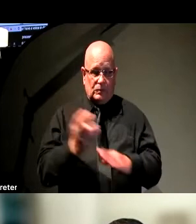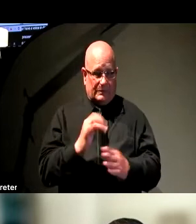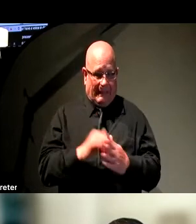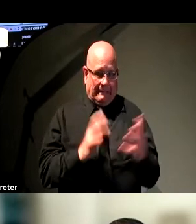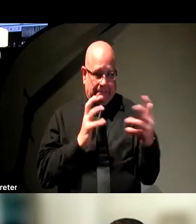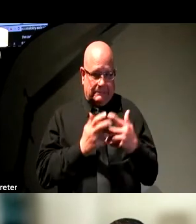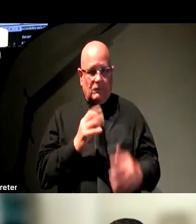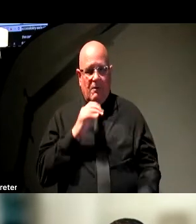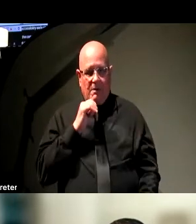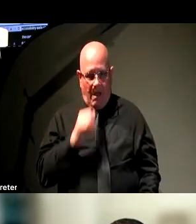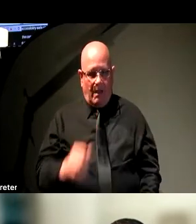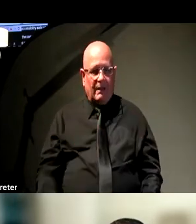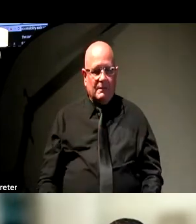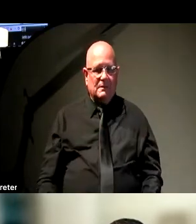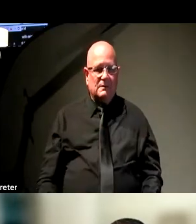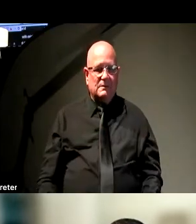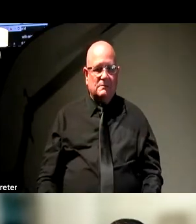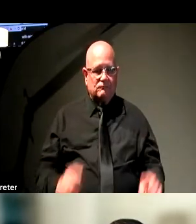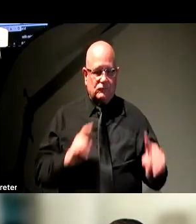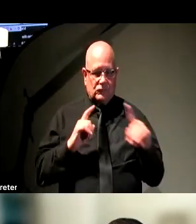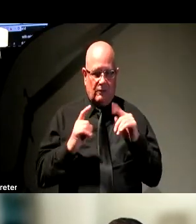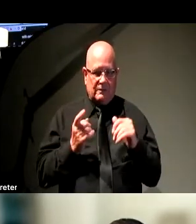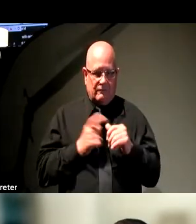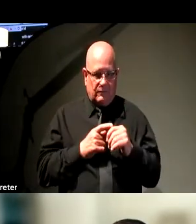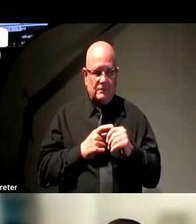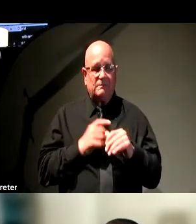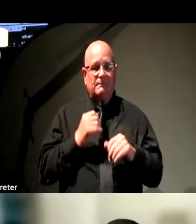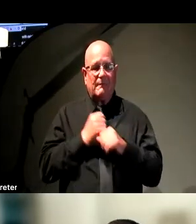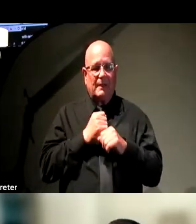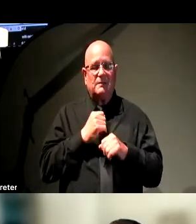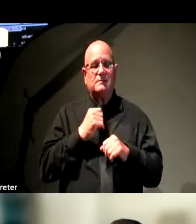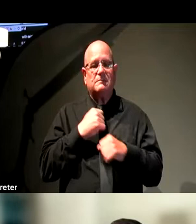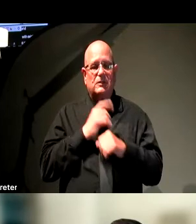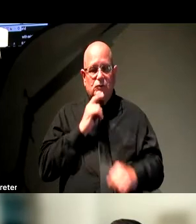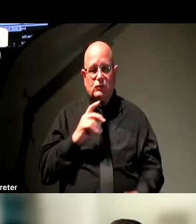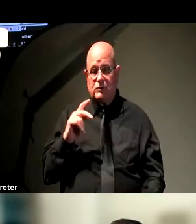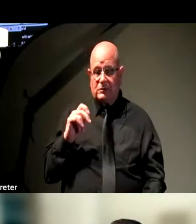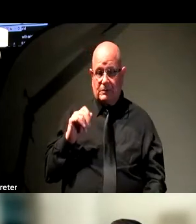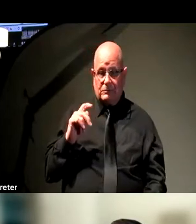up on and begin to account for with those platforms that are out there and available already.